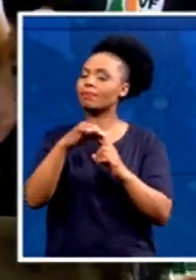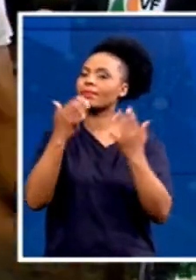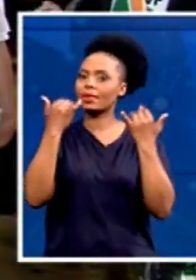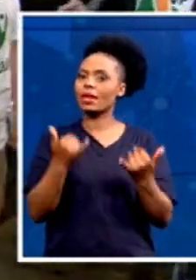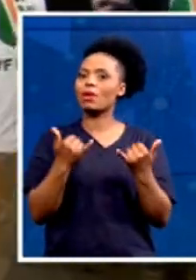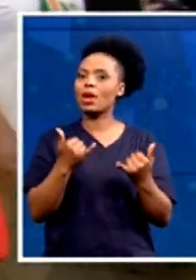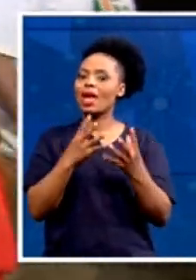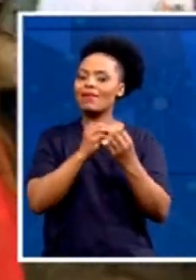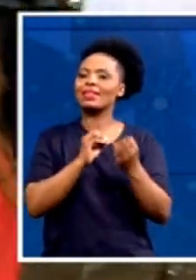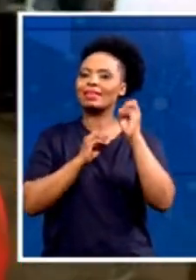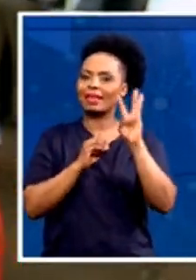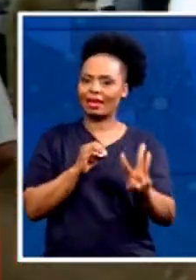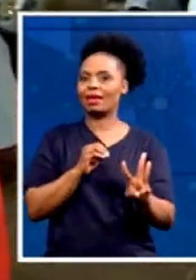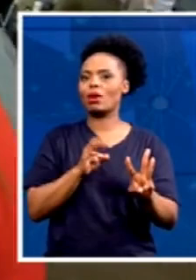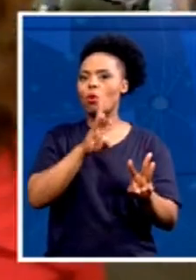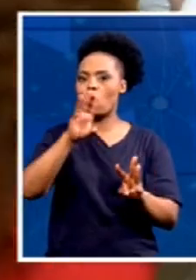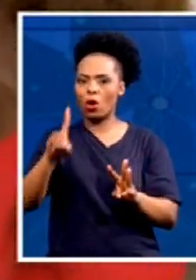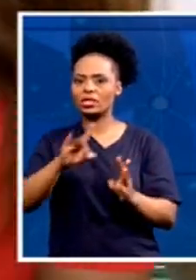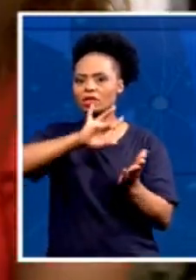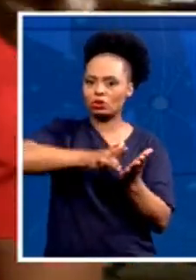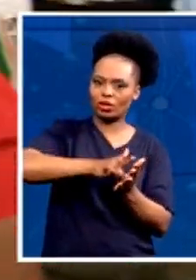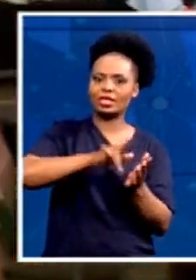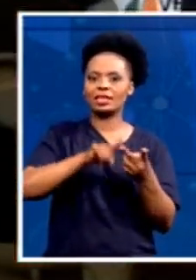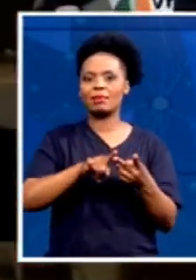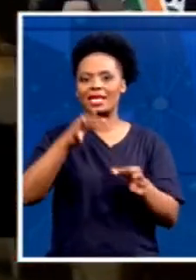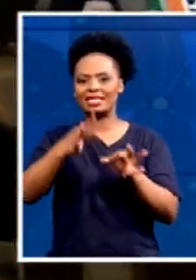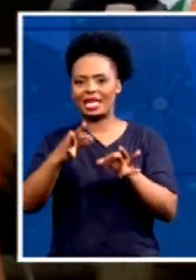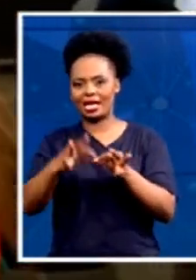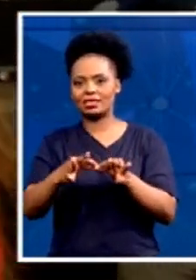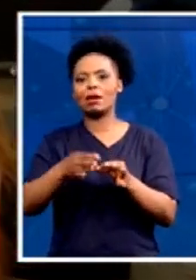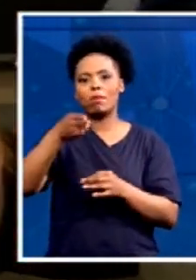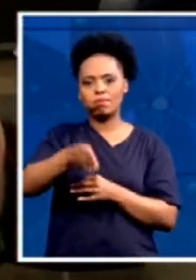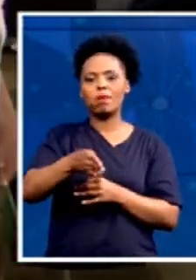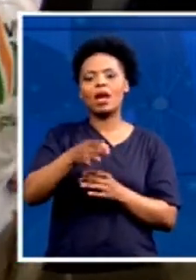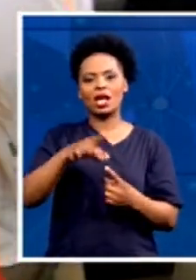in Asteris as well. Let's just also take this conversation elsewhere to this gentleman here.